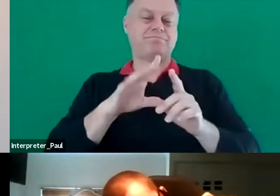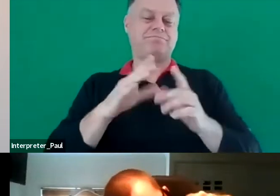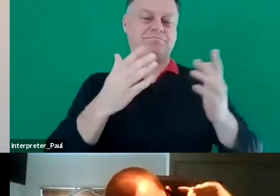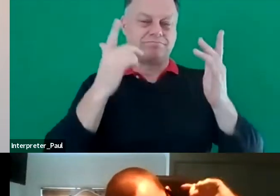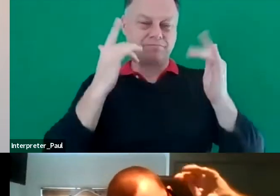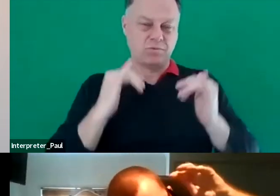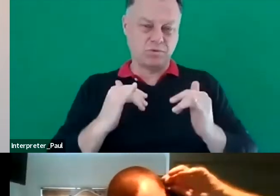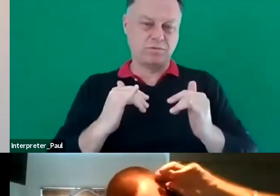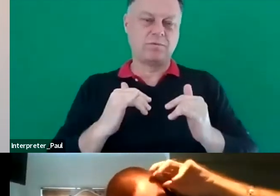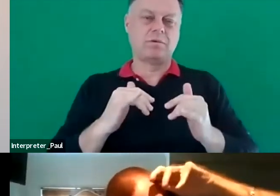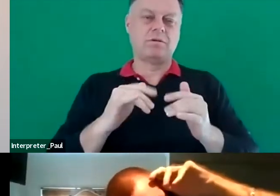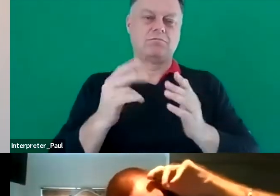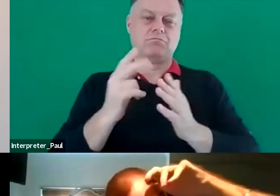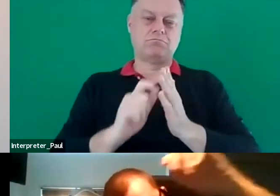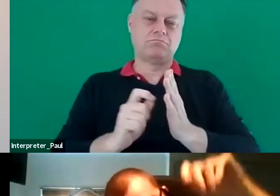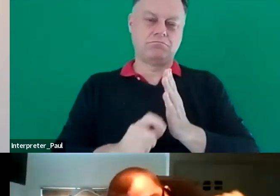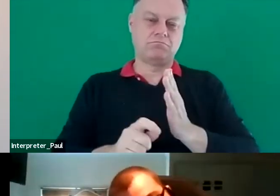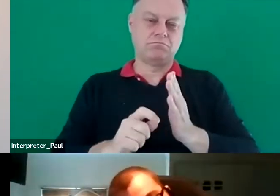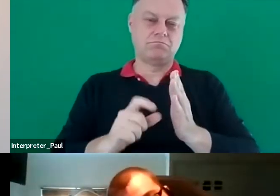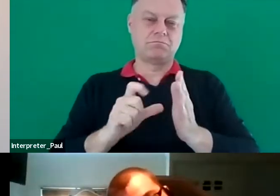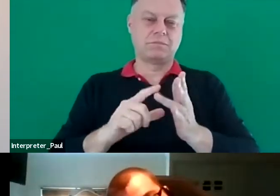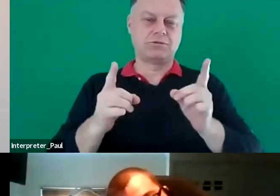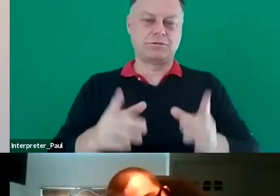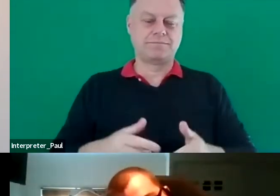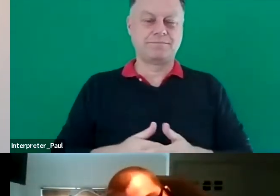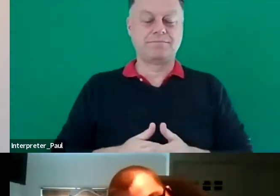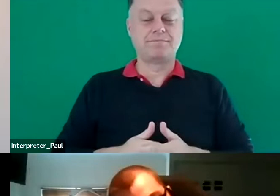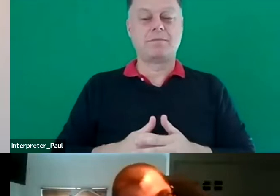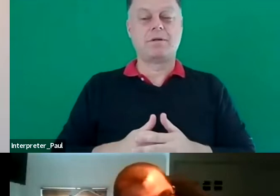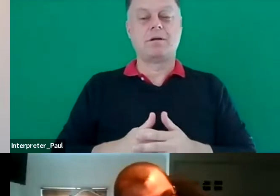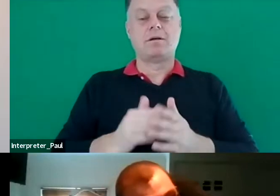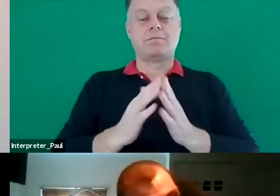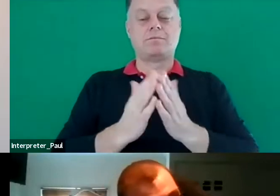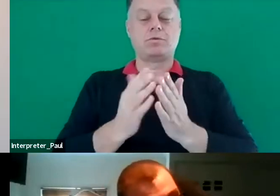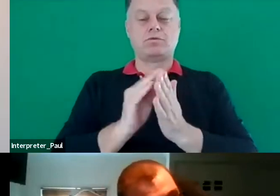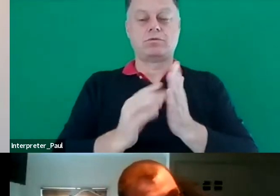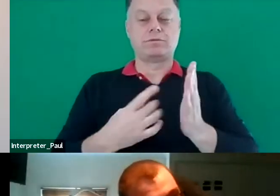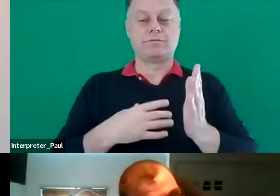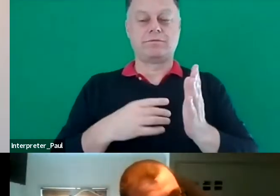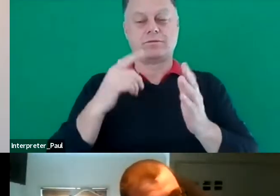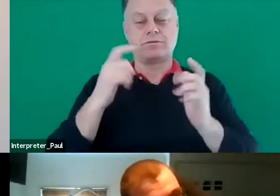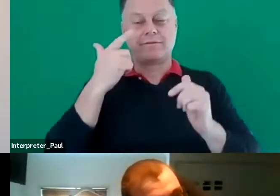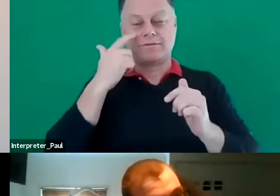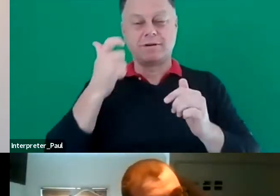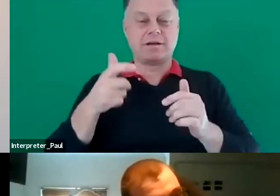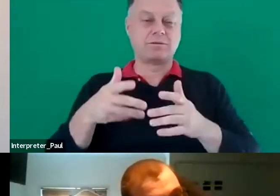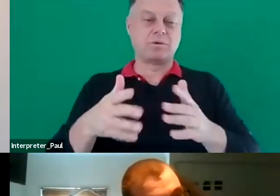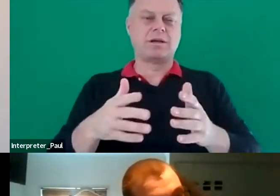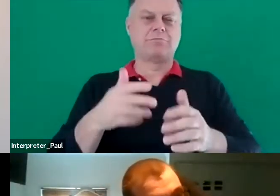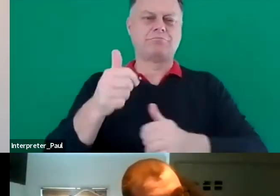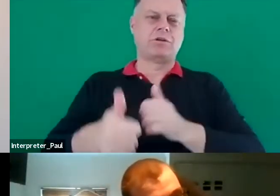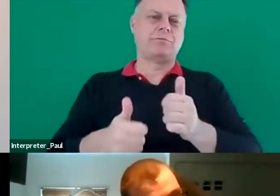author and company director. His autobiography, Finding a Way, achieved popular acclaim in